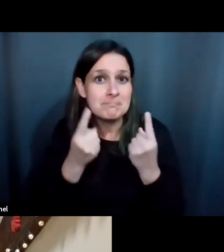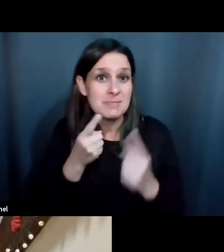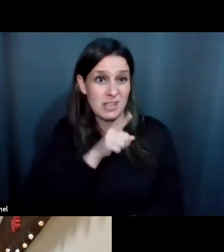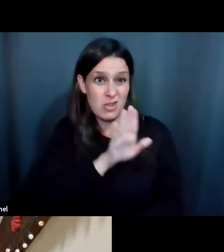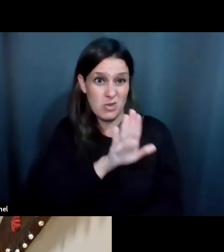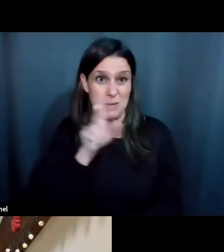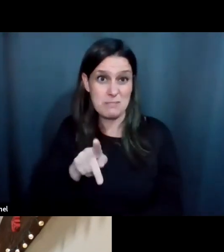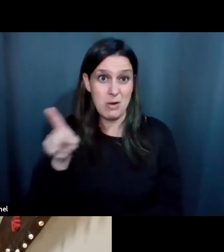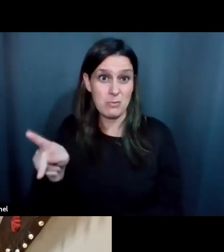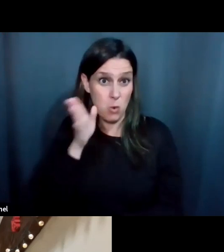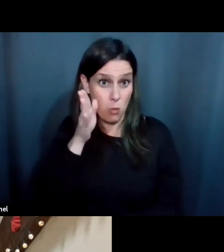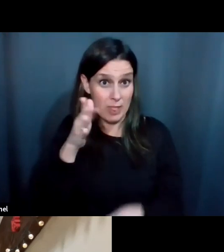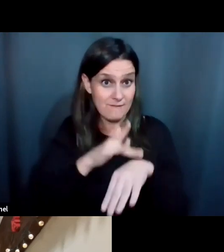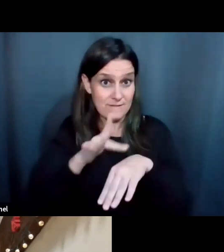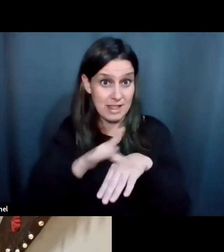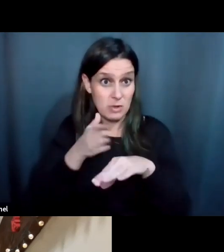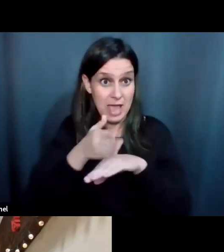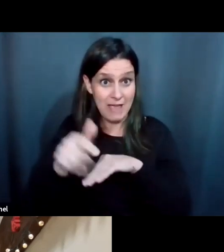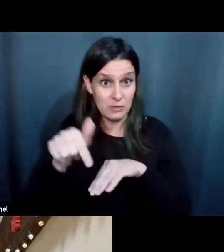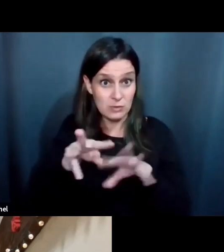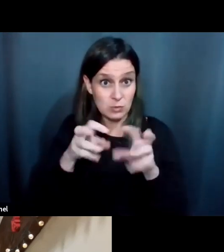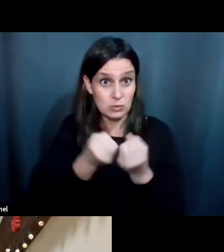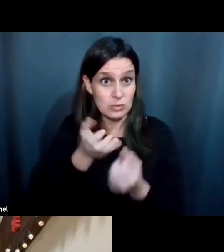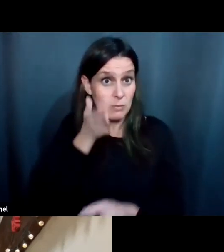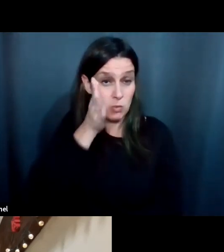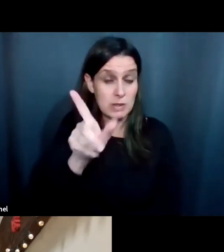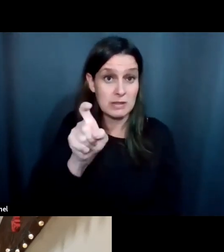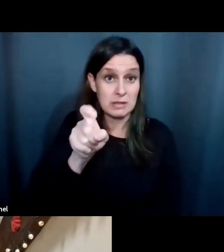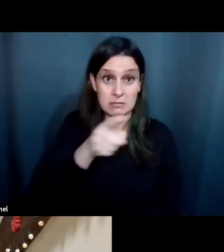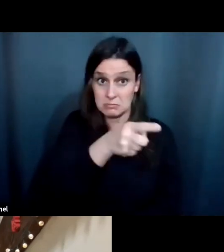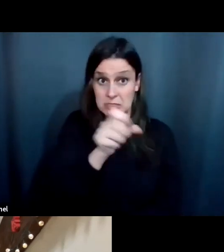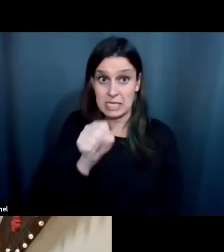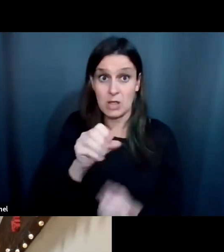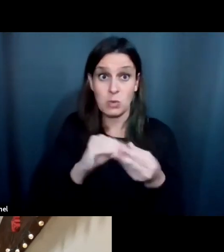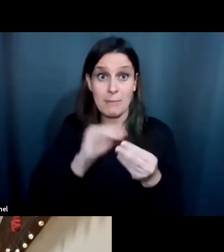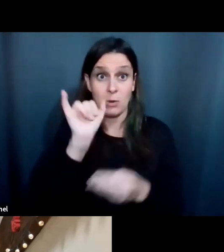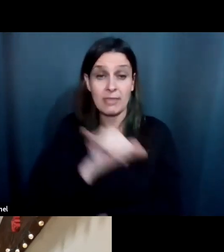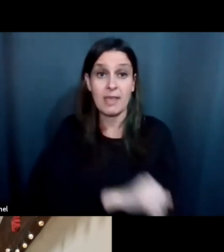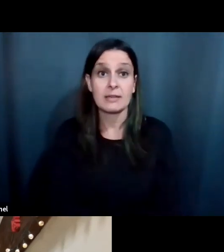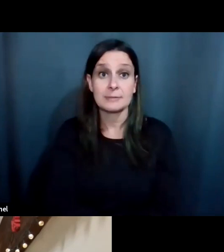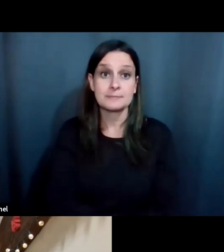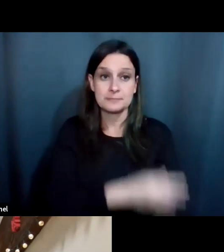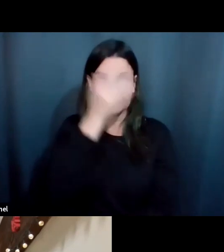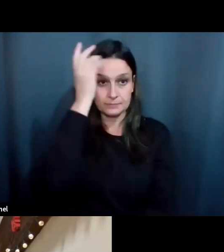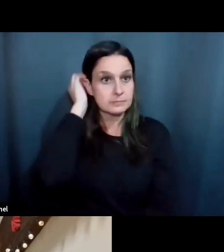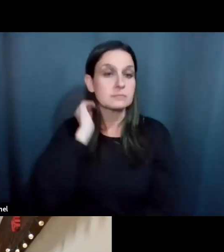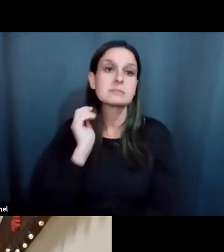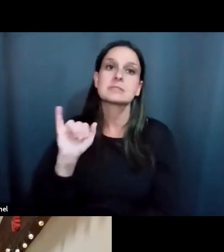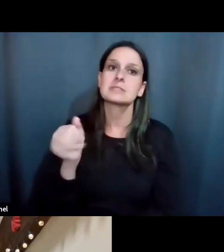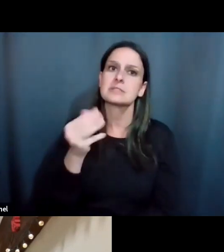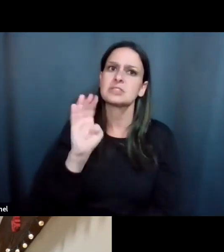PowerPoint will be available. So, um, can you comment on that? Um,